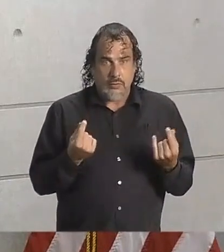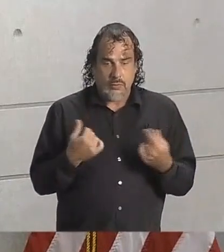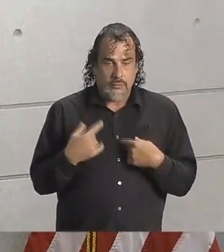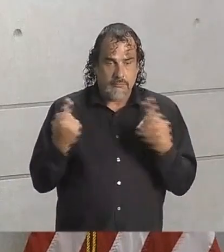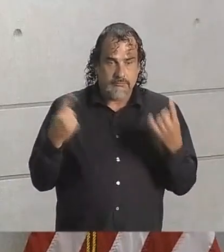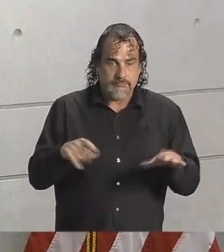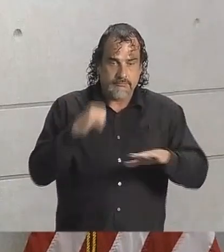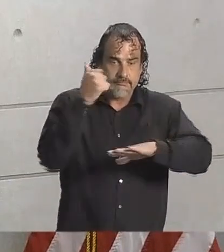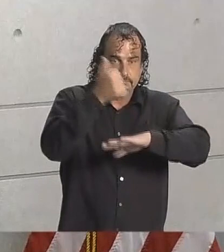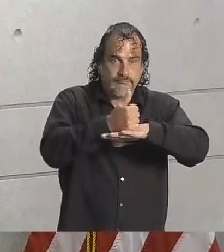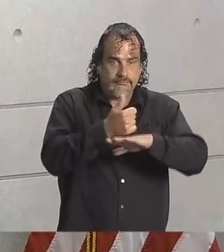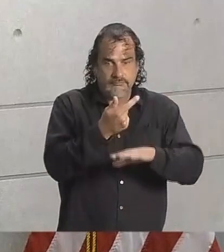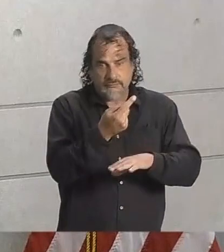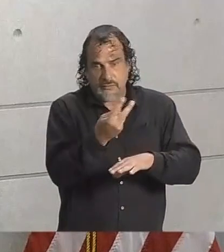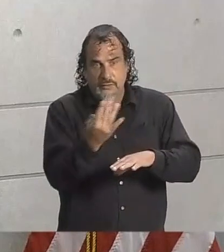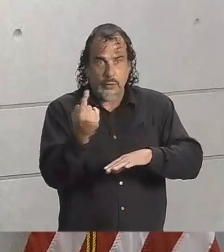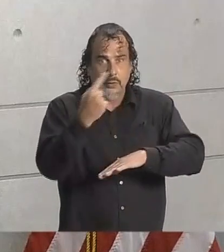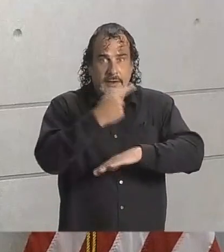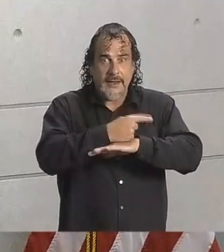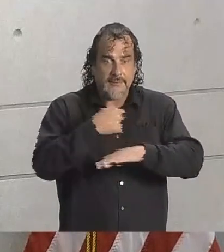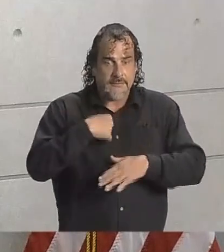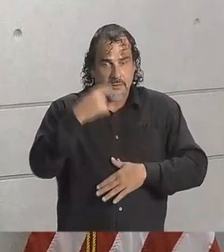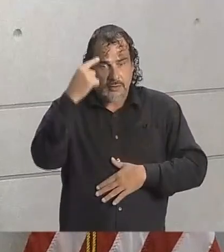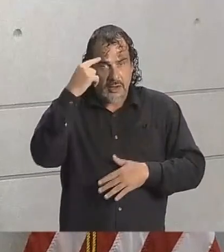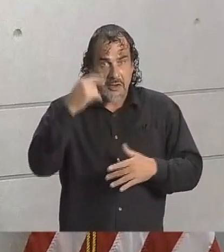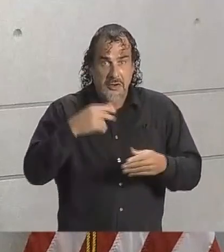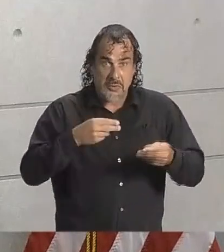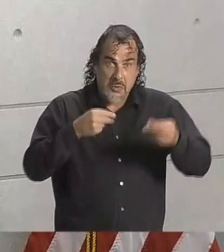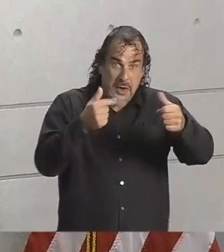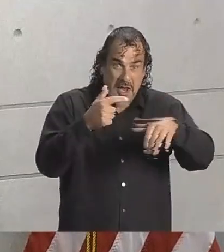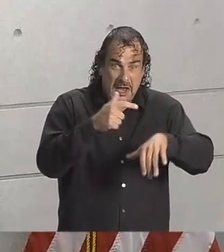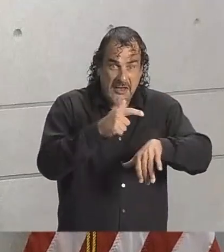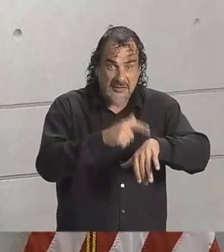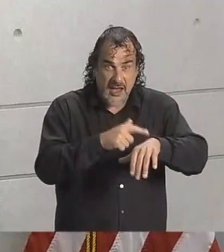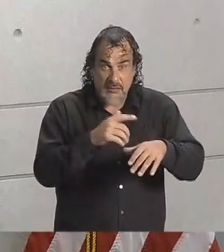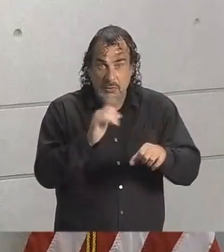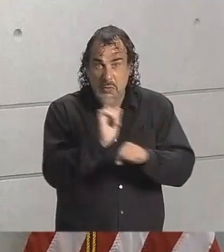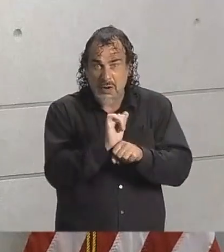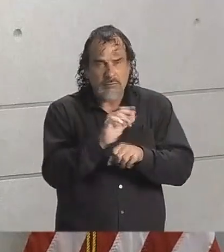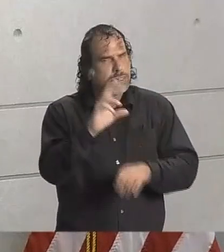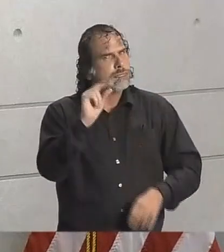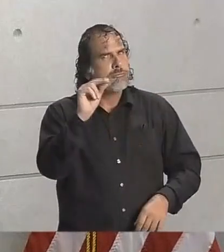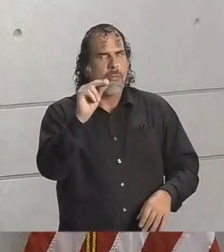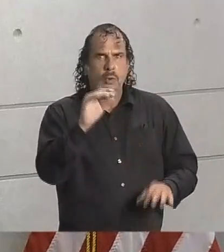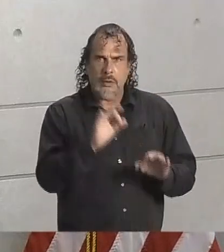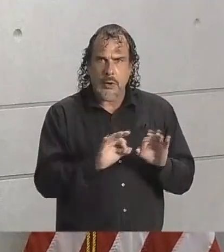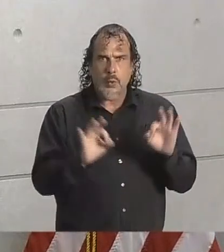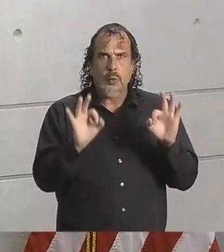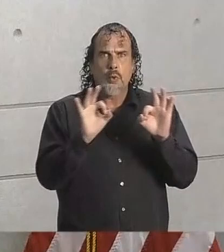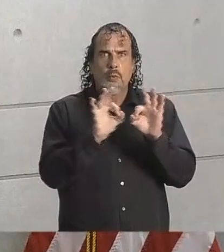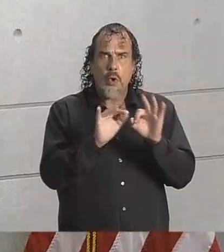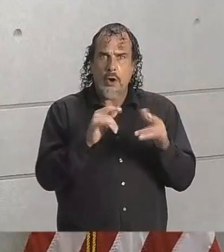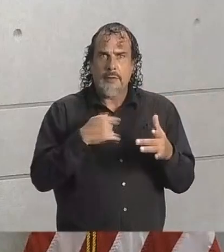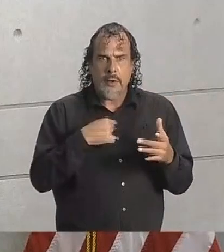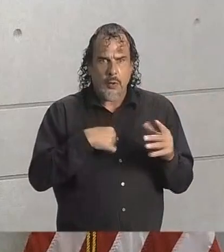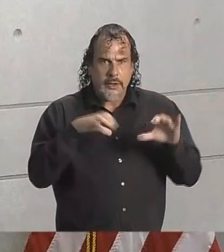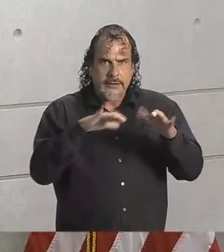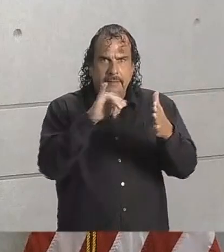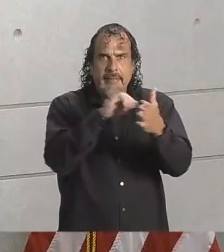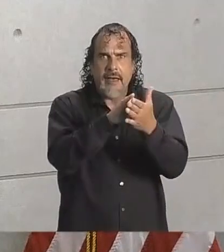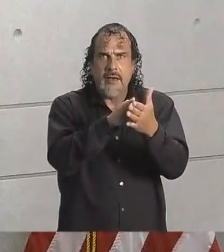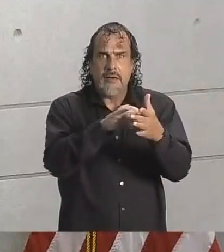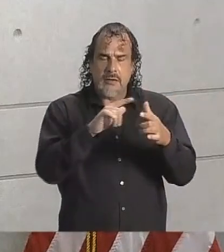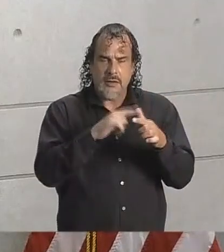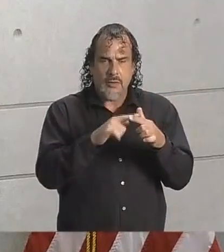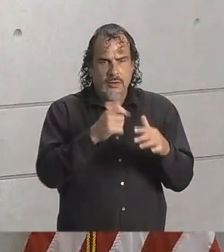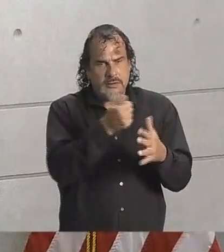has taken over the last few days, I do not consider that a waste of time or effort at all. These were good events, a number of